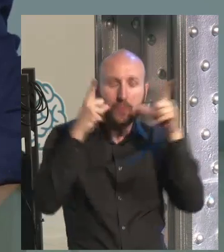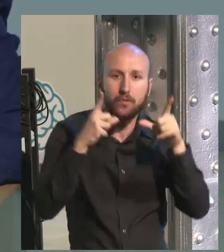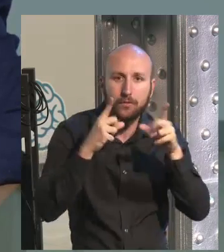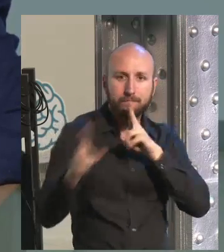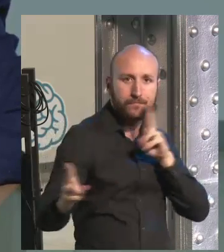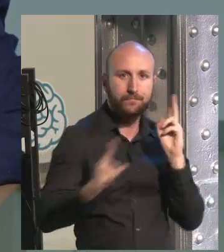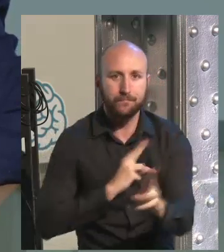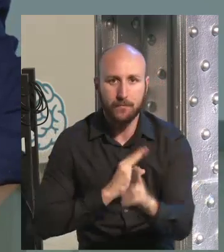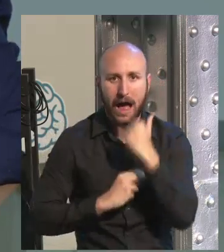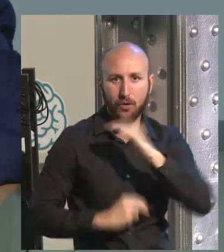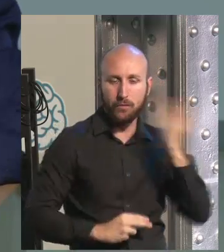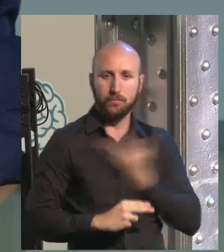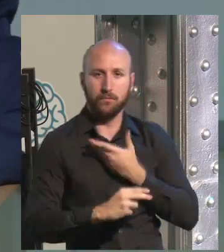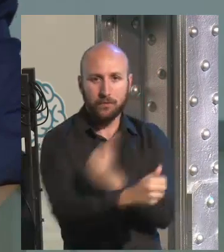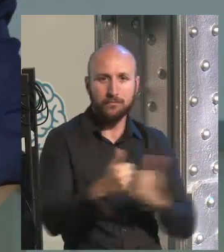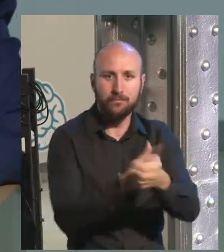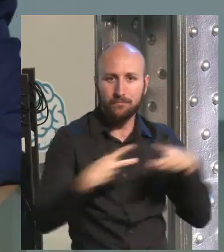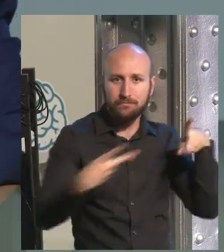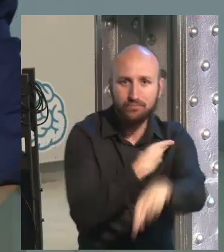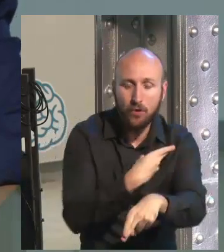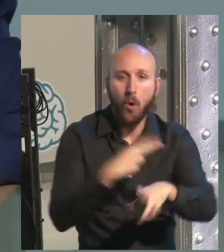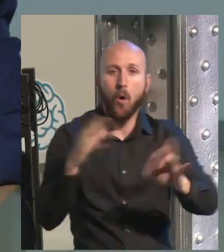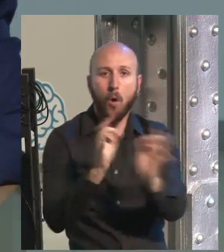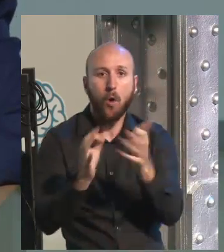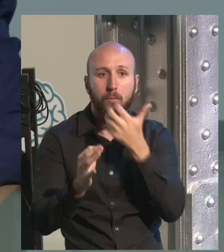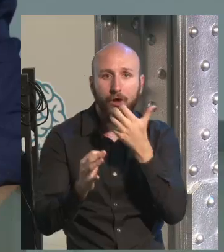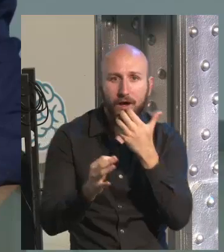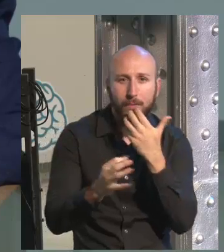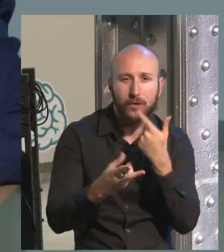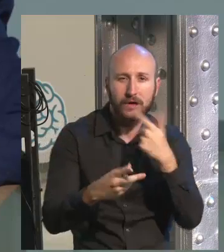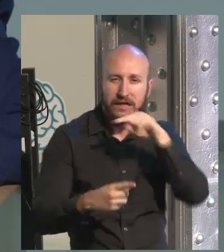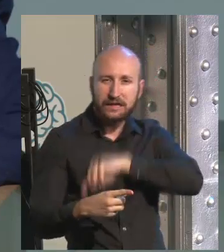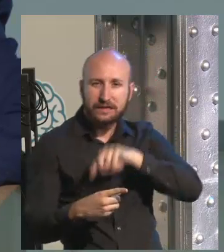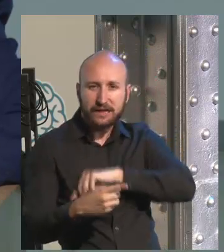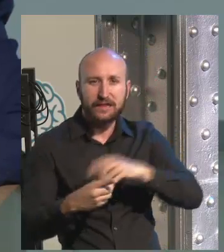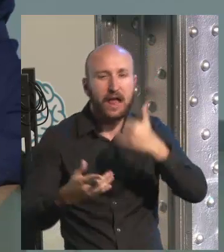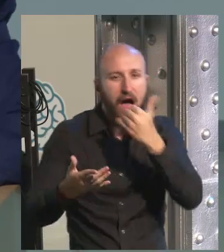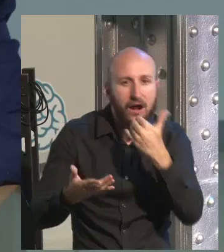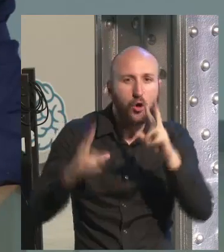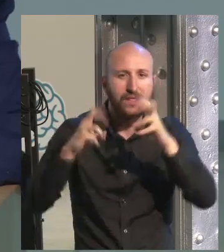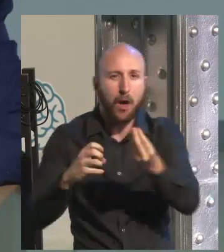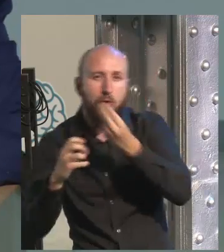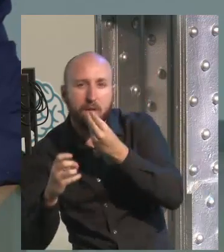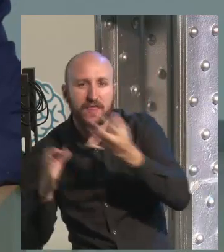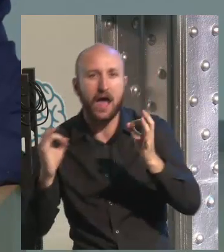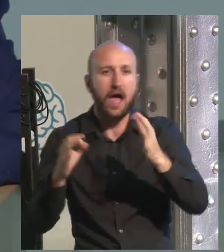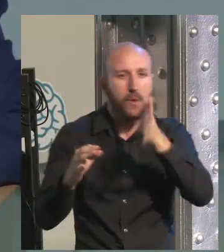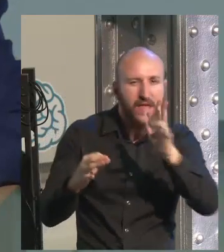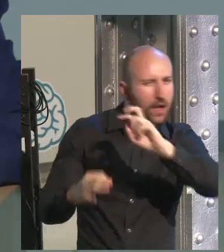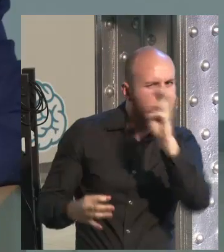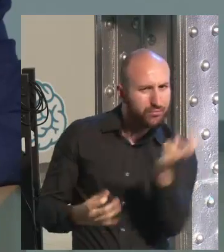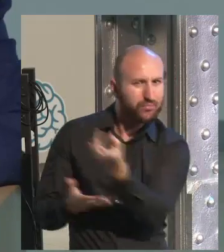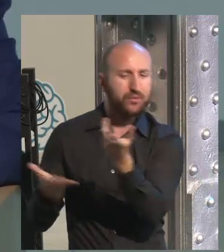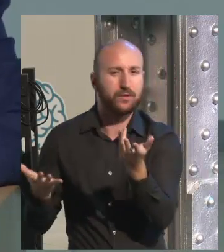This year that makes you react if you're talking about